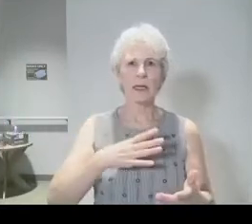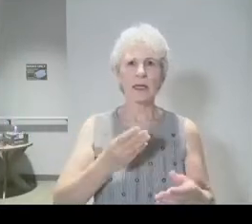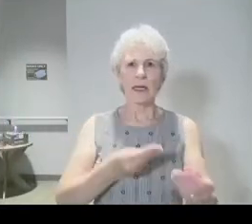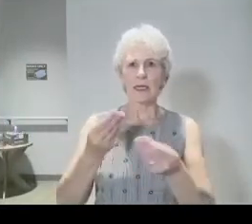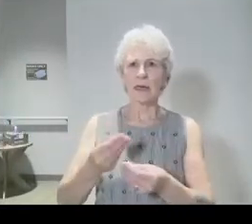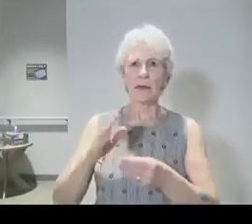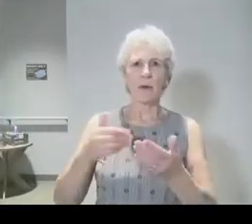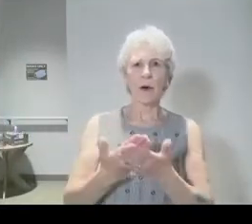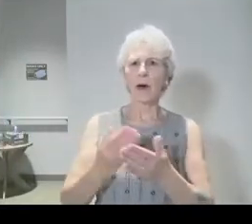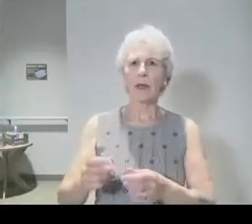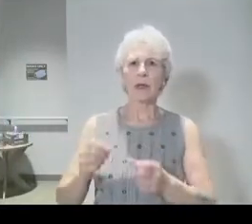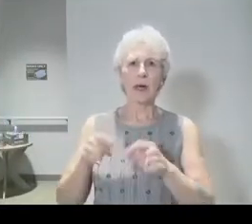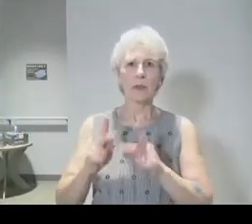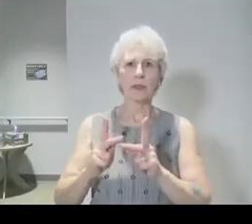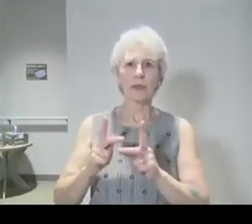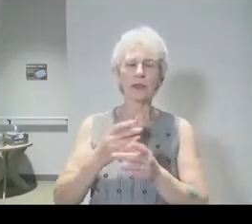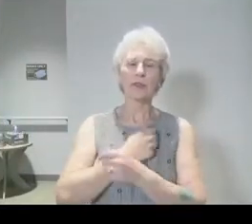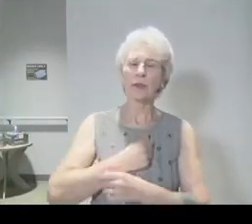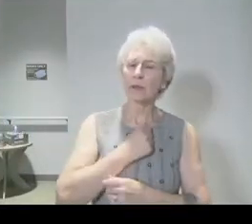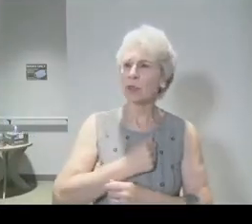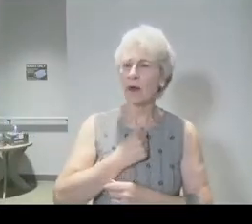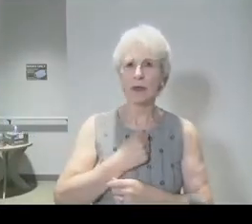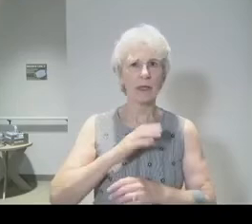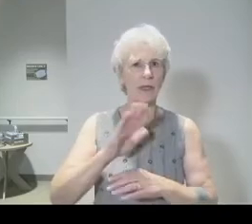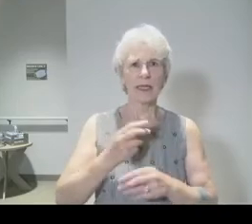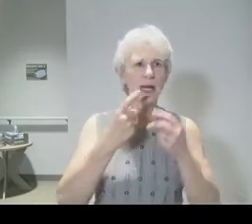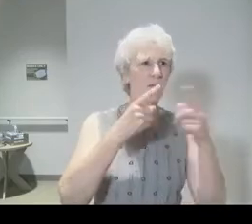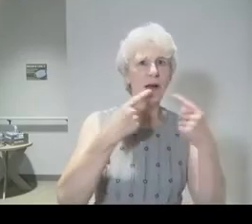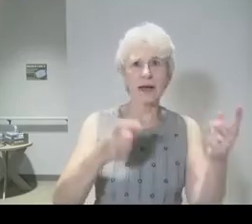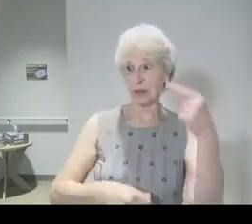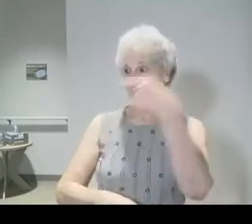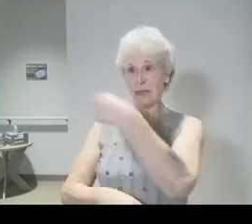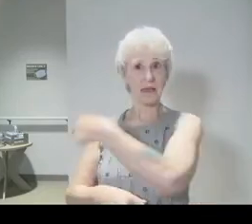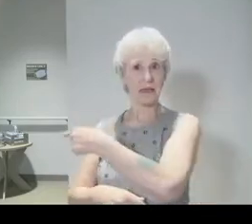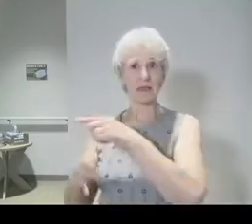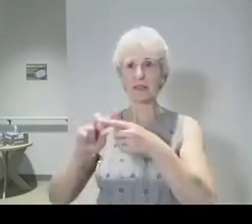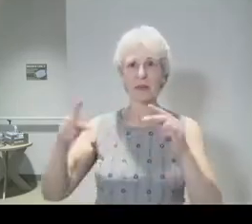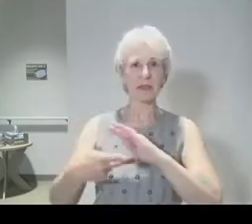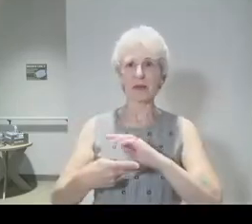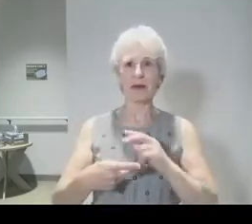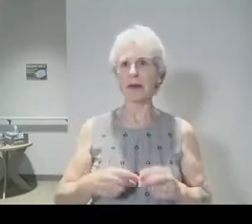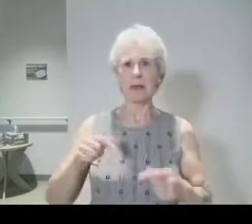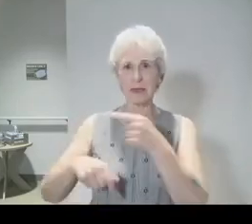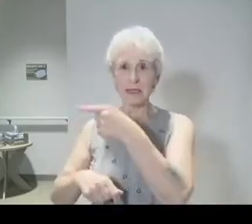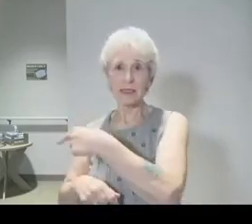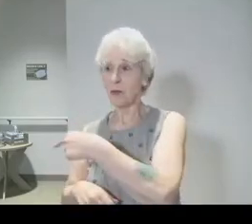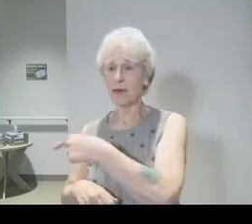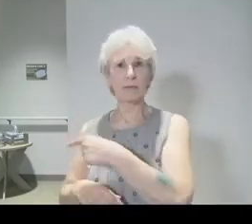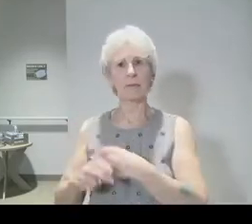opportunity to repent. He didn't announce that Judas was the betrayer. He didn't scream, This is the one. He's the one.